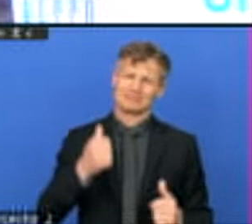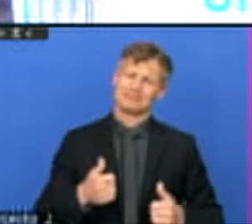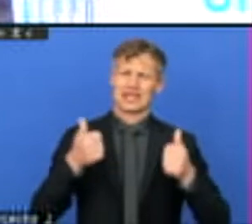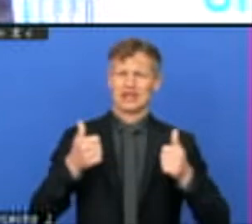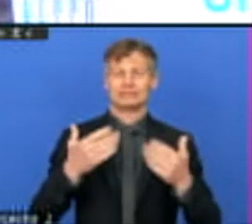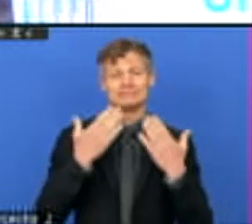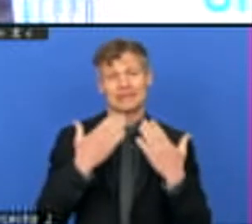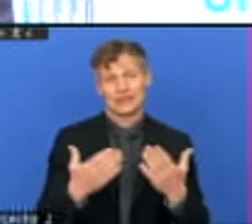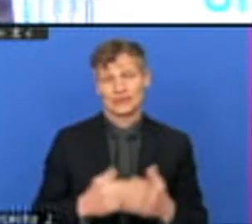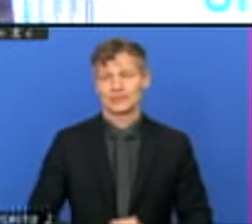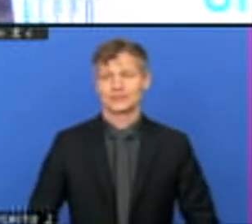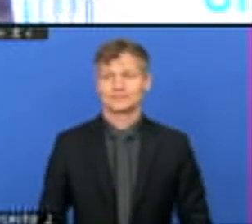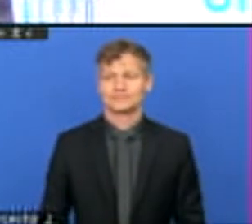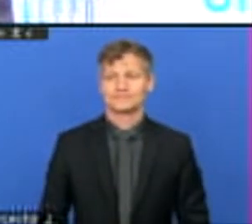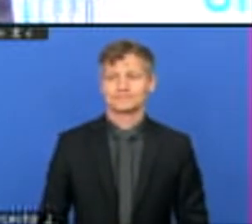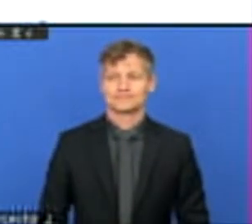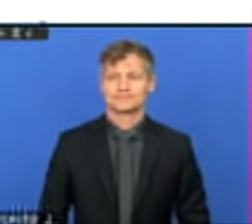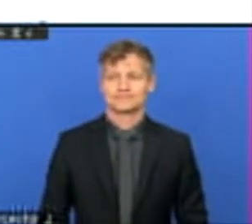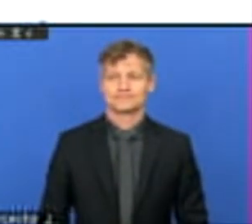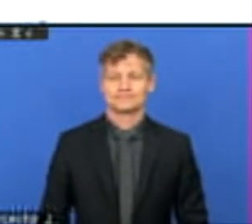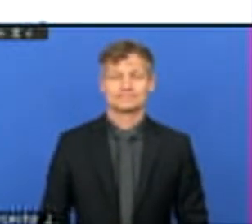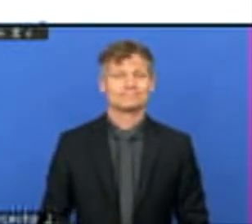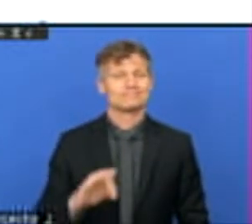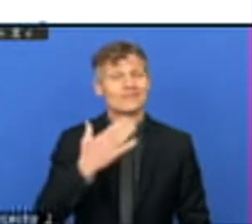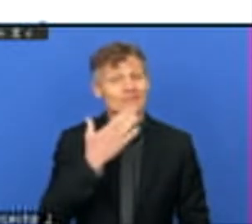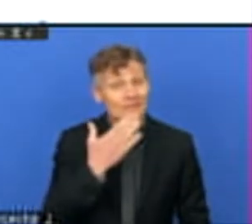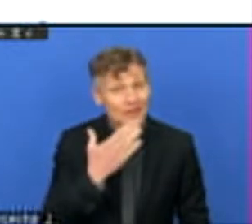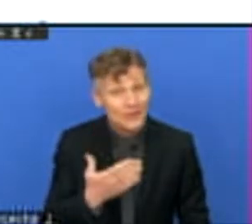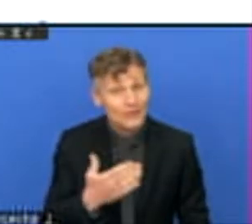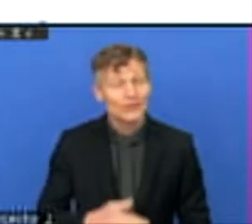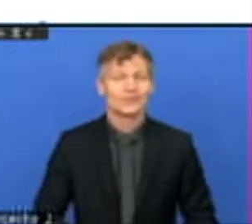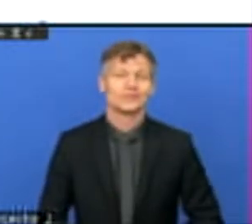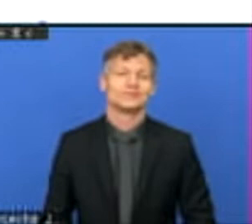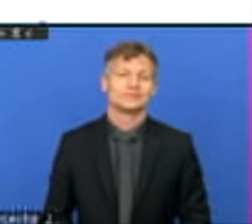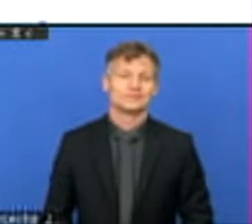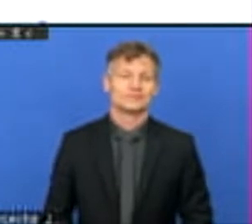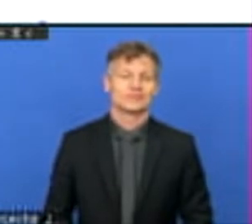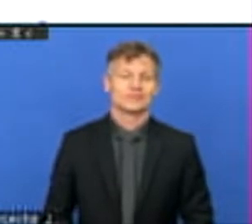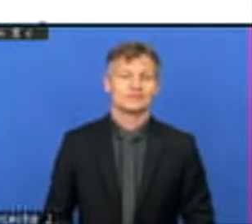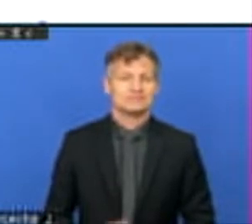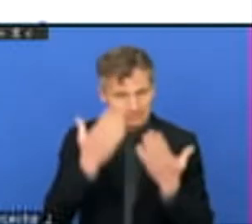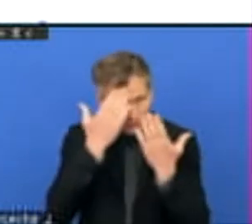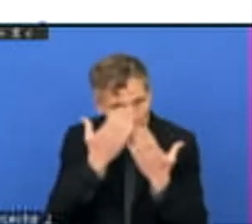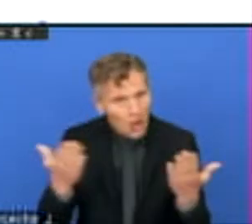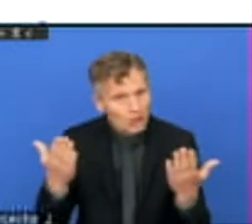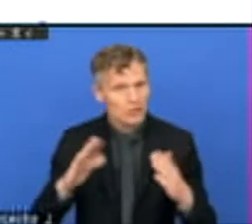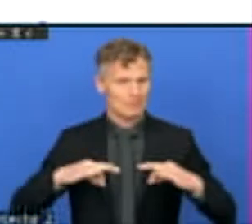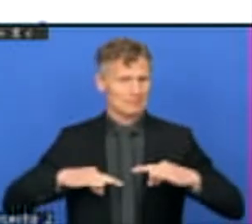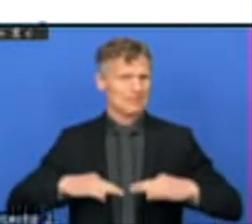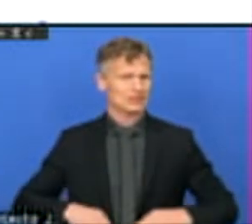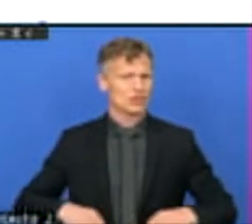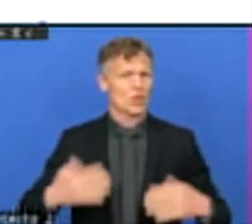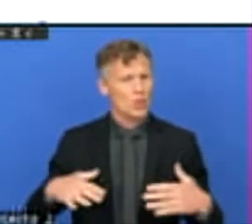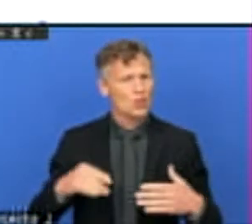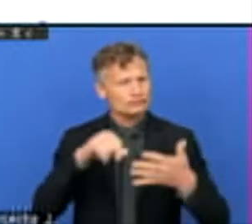Thank you so much for your intervention, honorable minister, and for those insights. I think very strongly